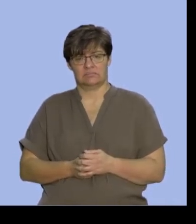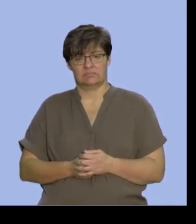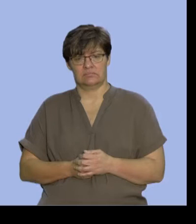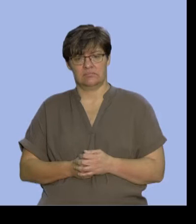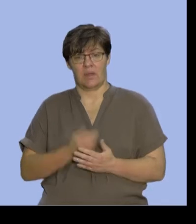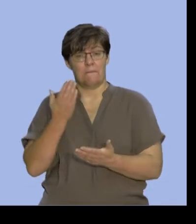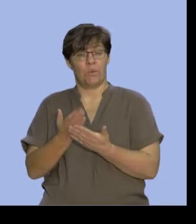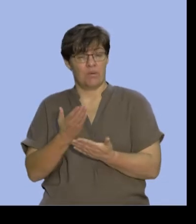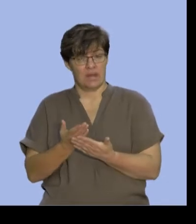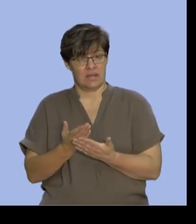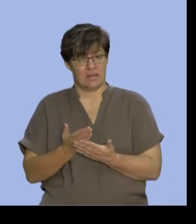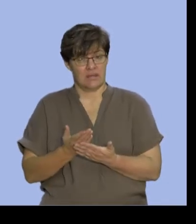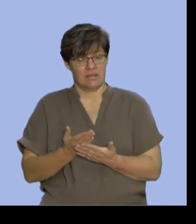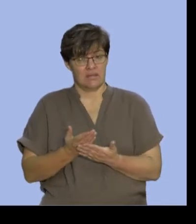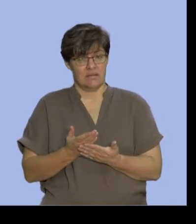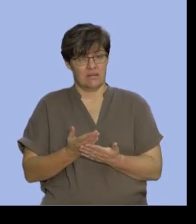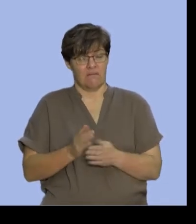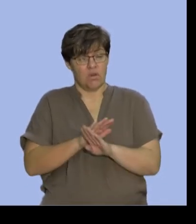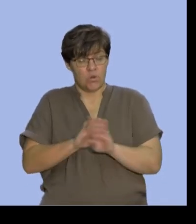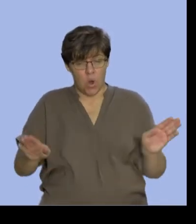probability of not B?